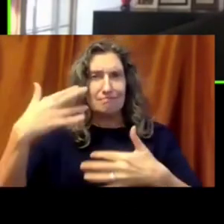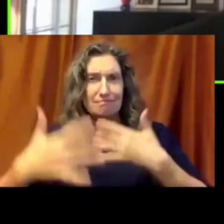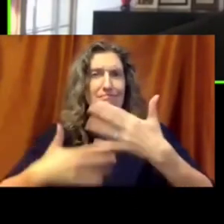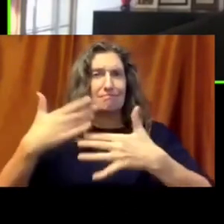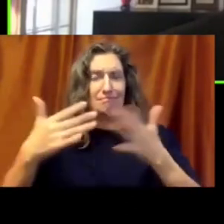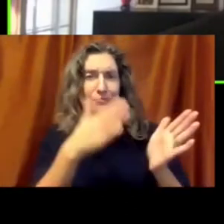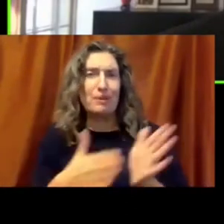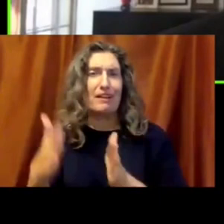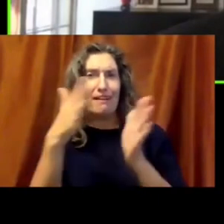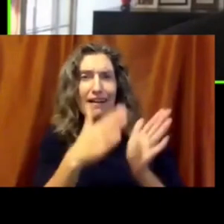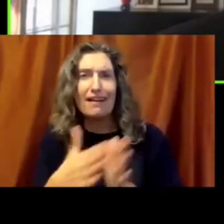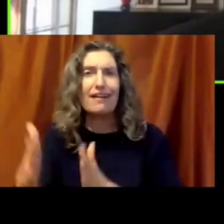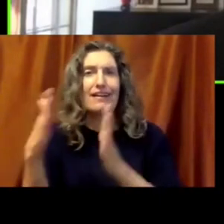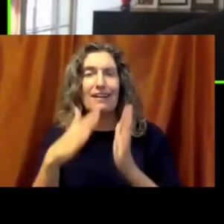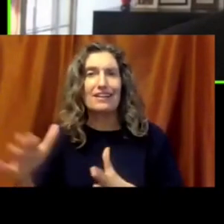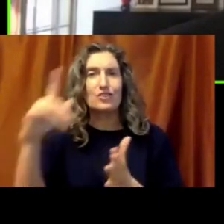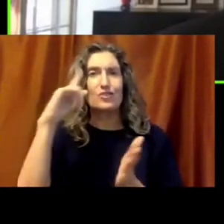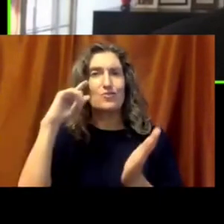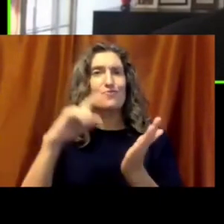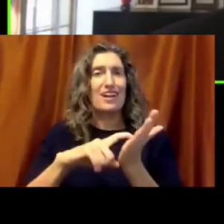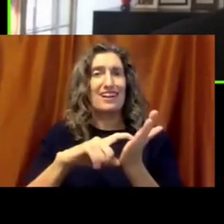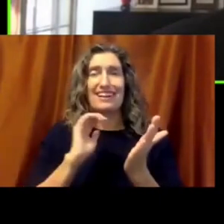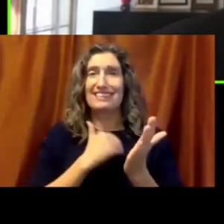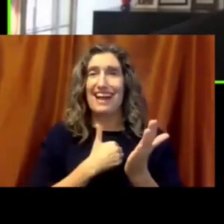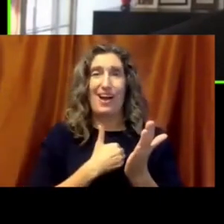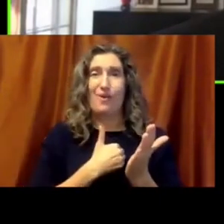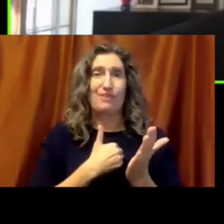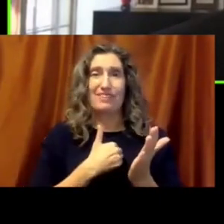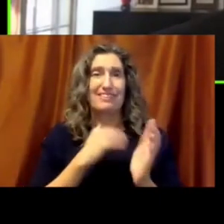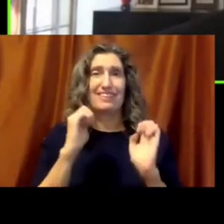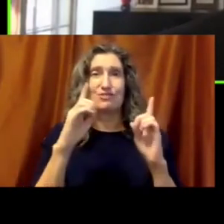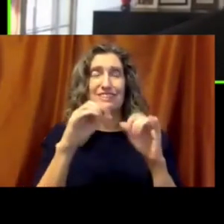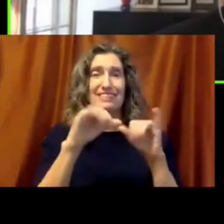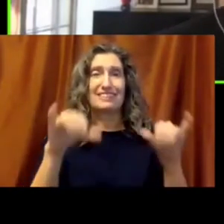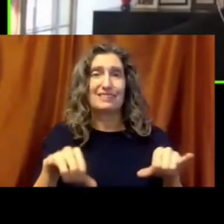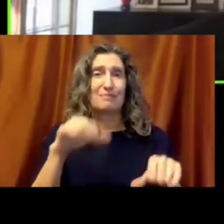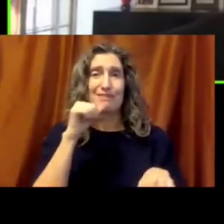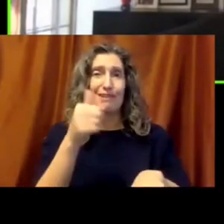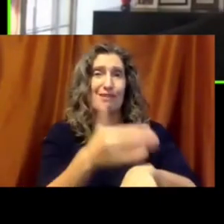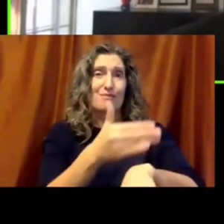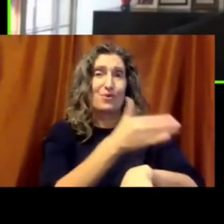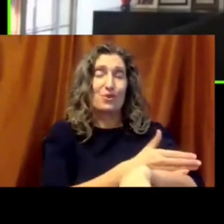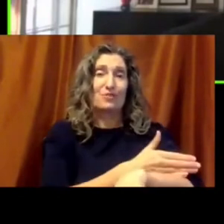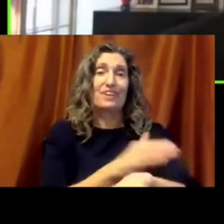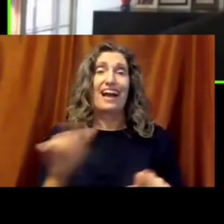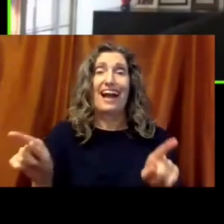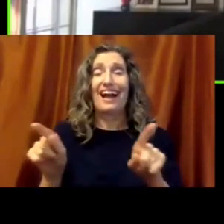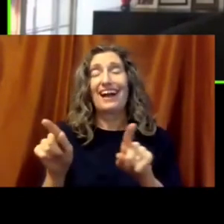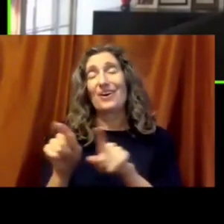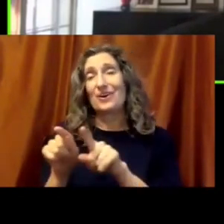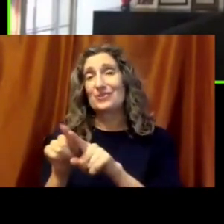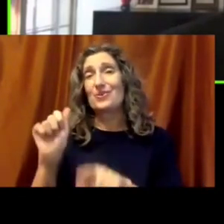in recognition of the failure to make progress and, Alan pointed out,